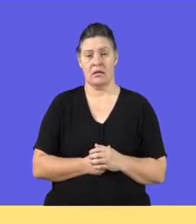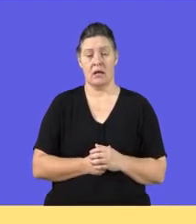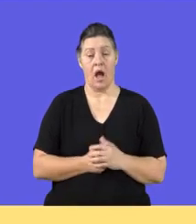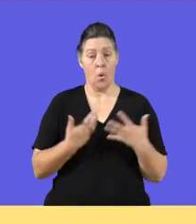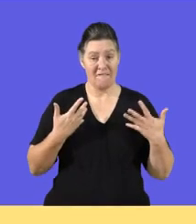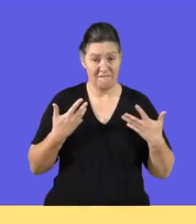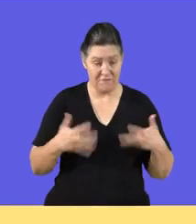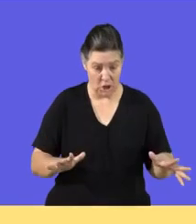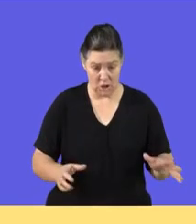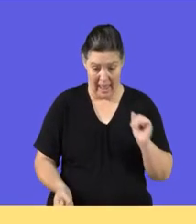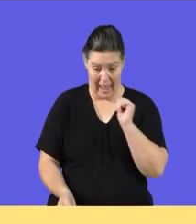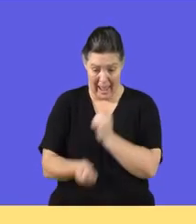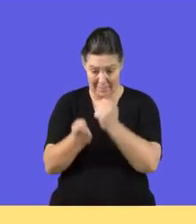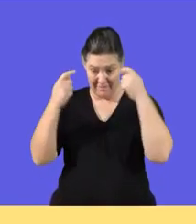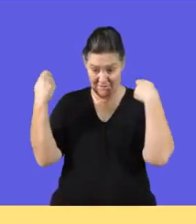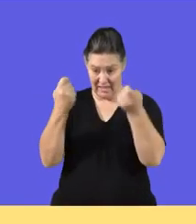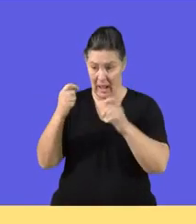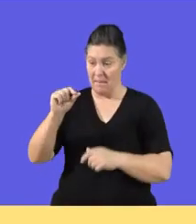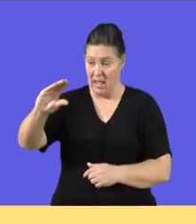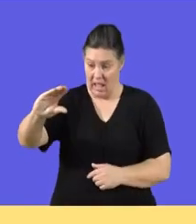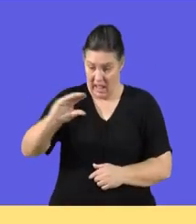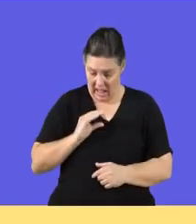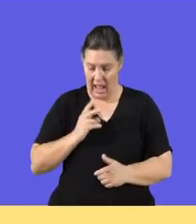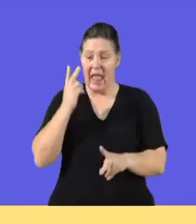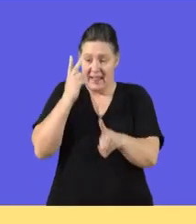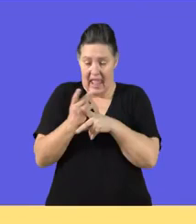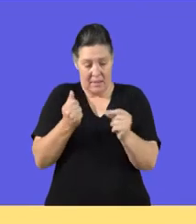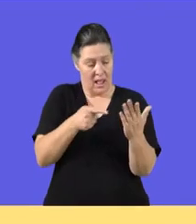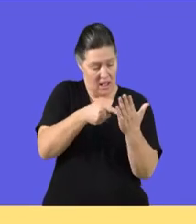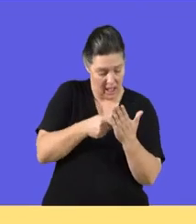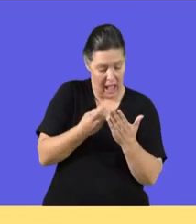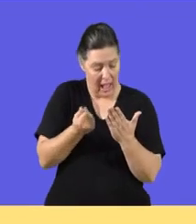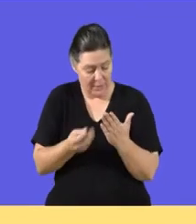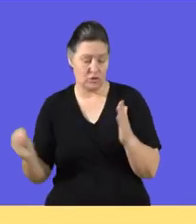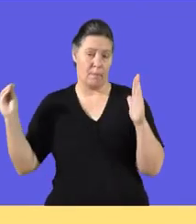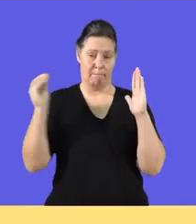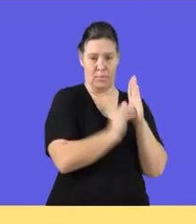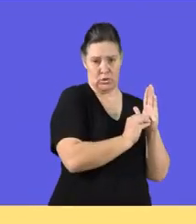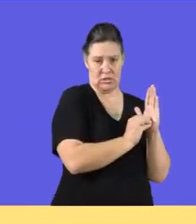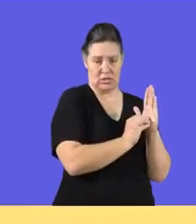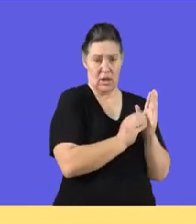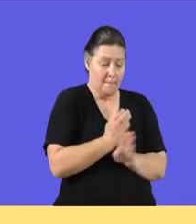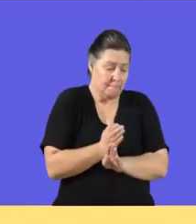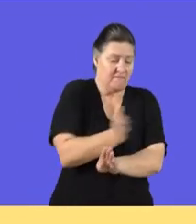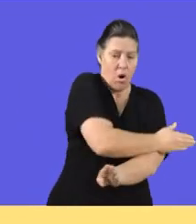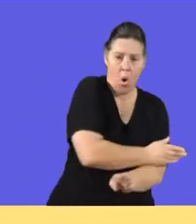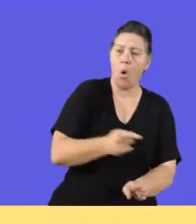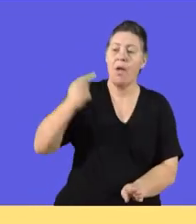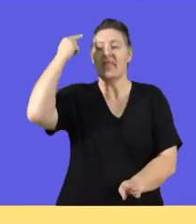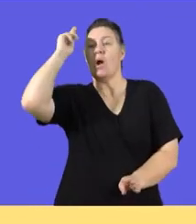it has been realized. Until it has been